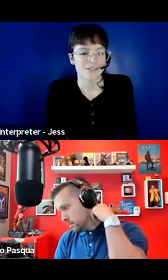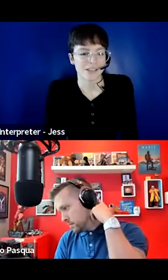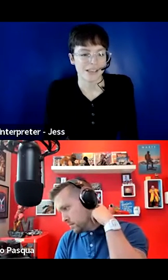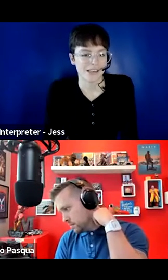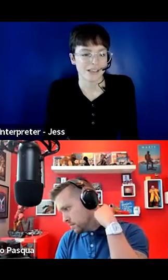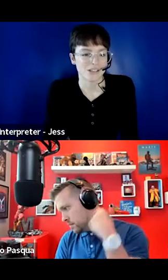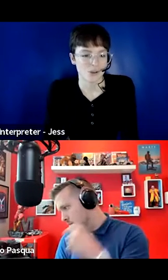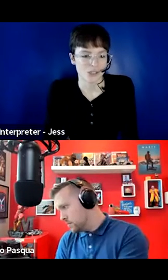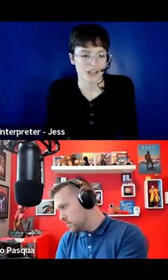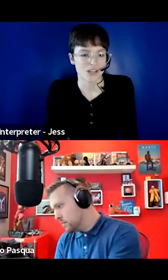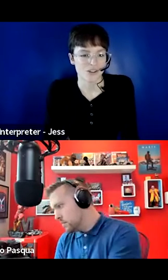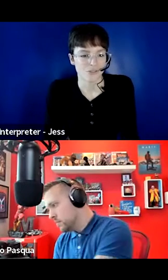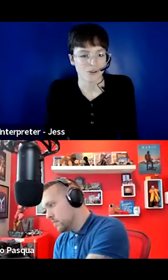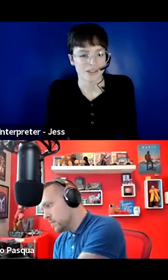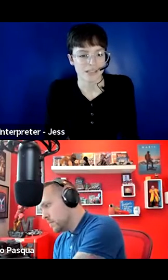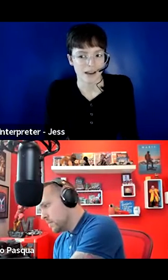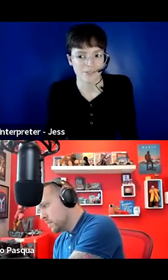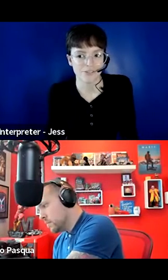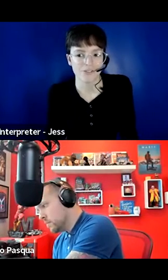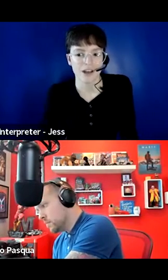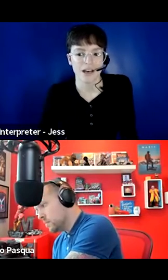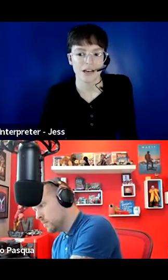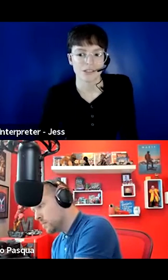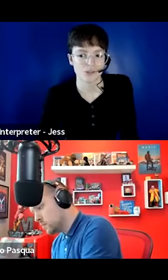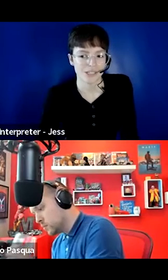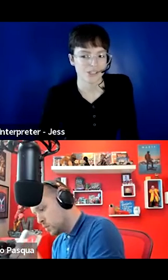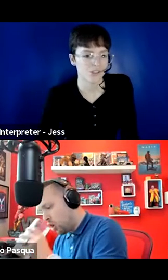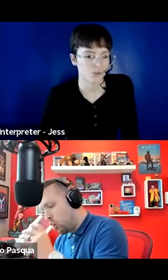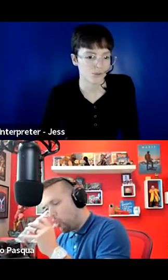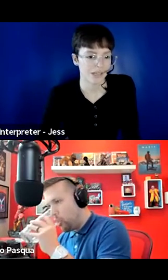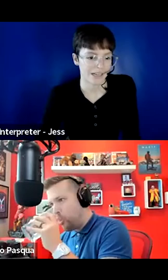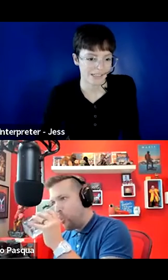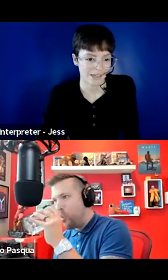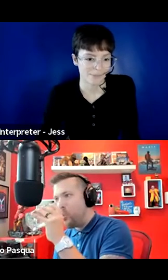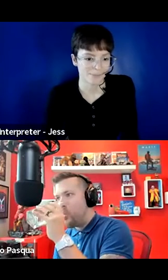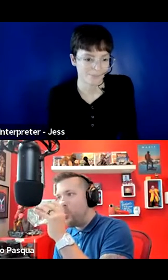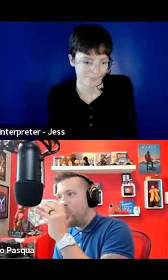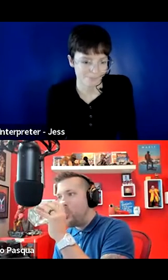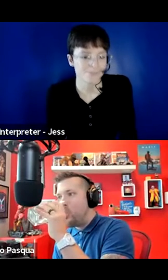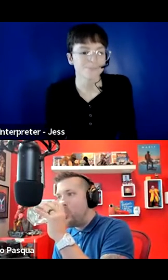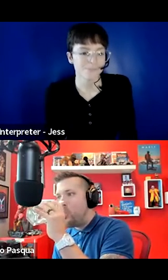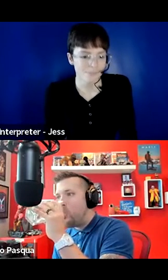of Canadian Association for the Deaf Association to Sword the Canada.